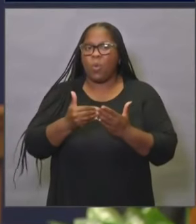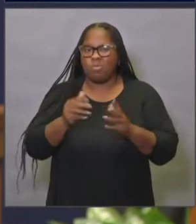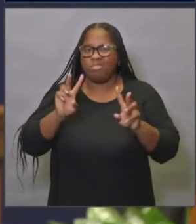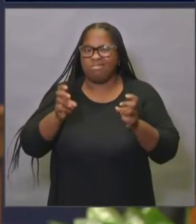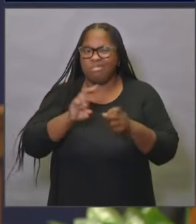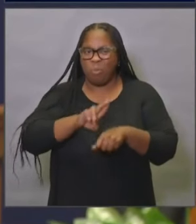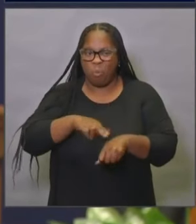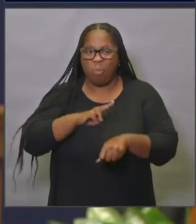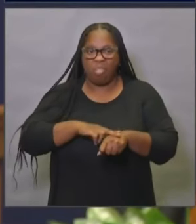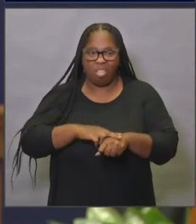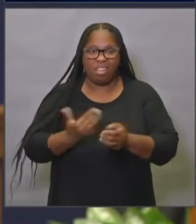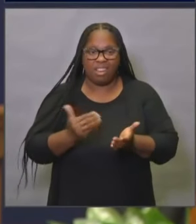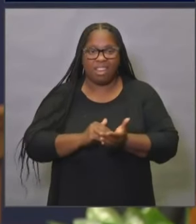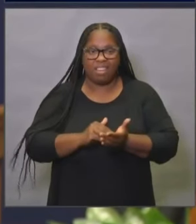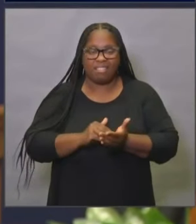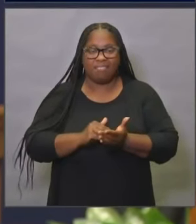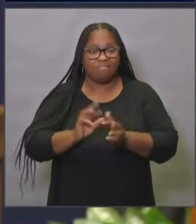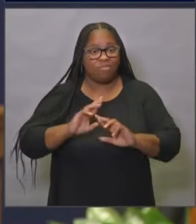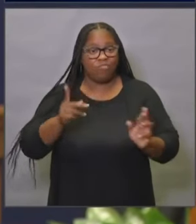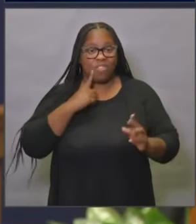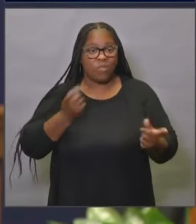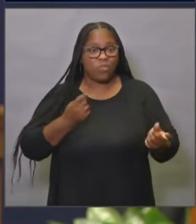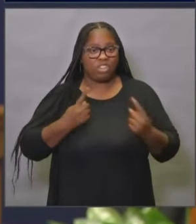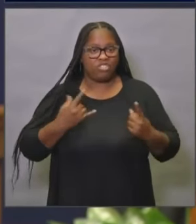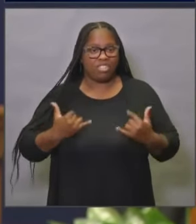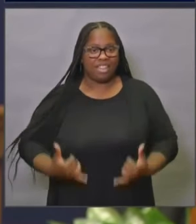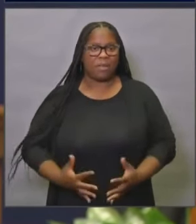before. And I'll open it up to questions.